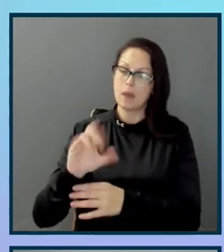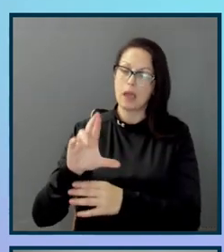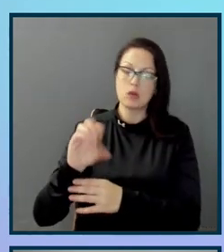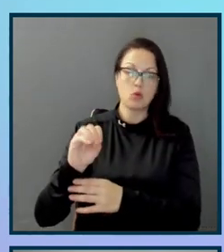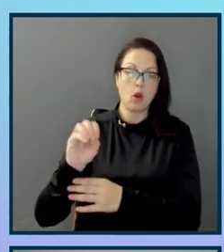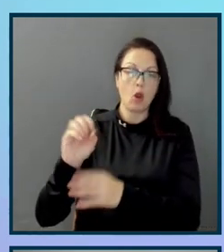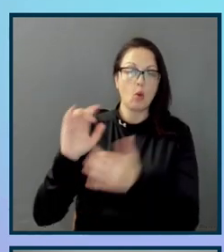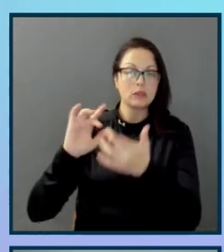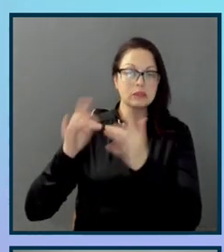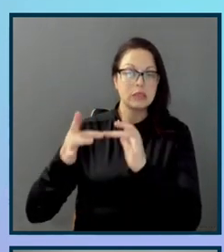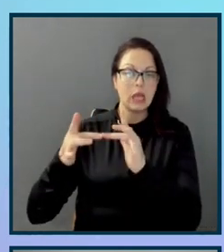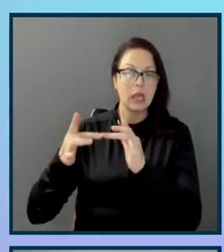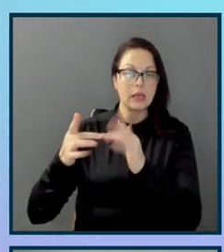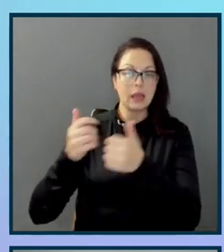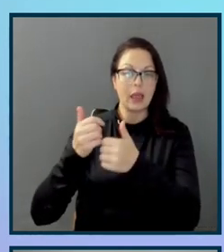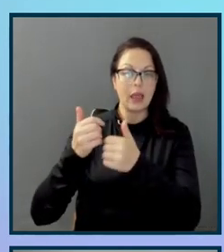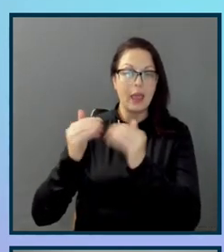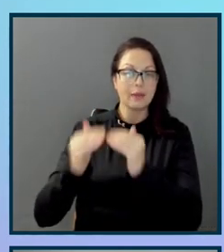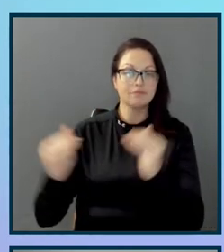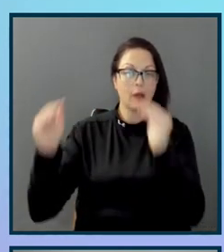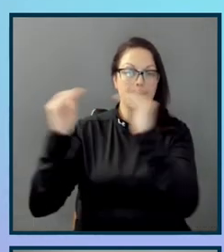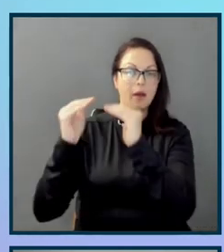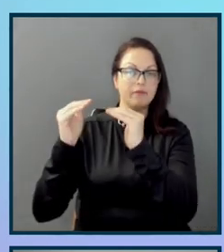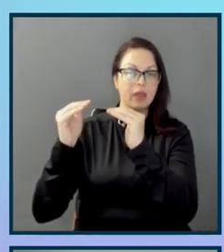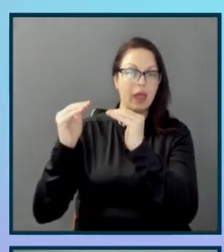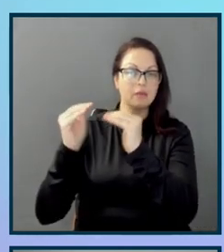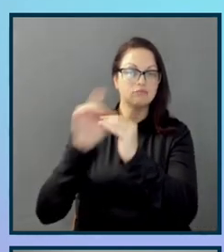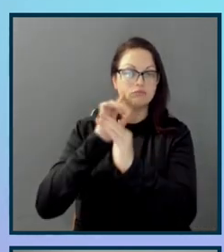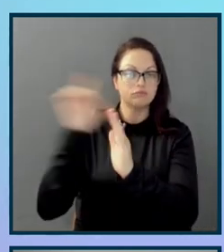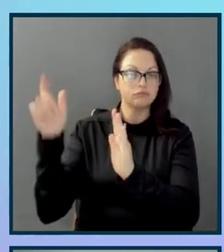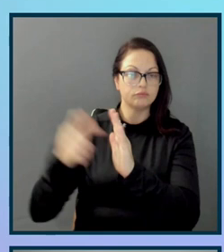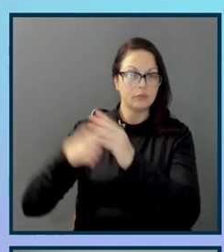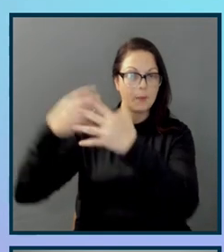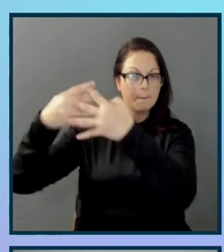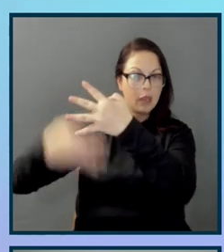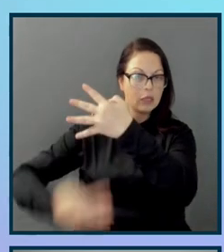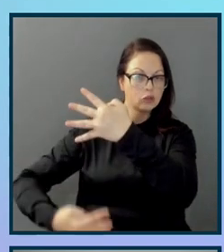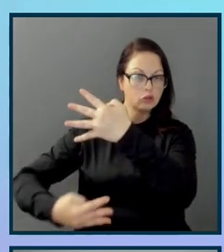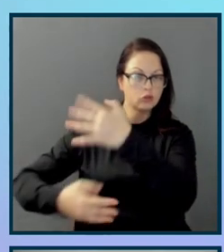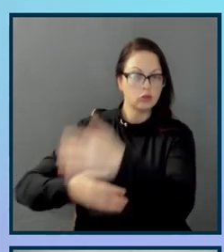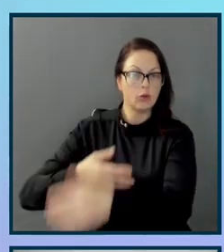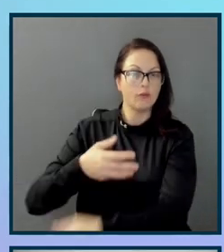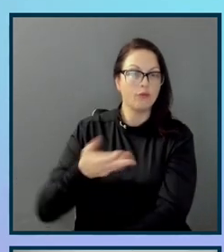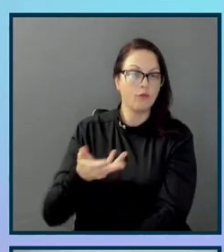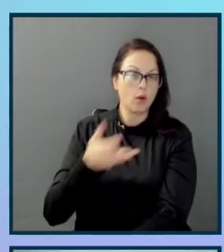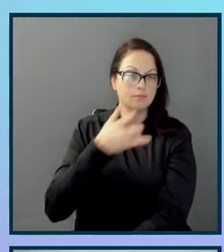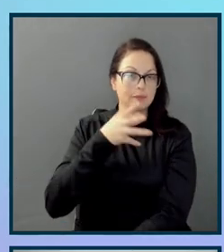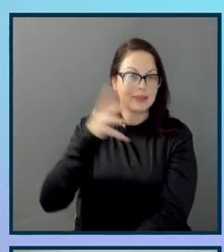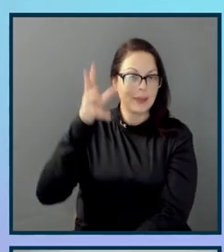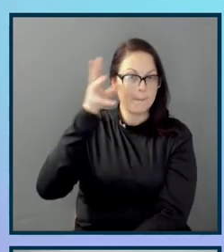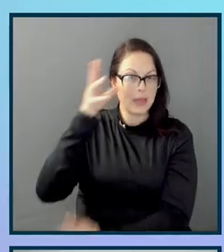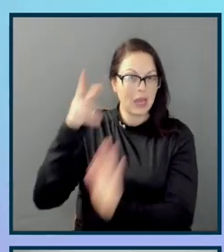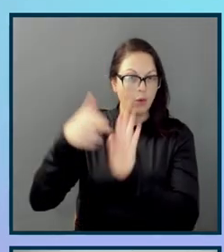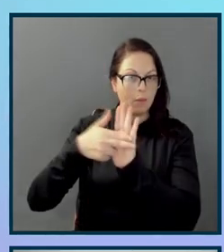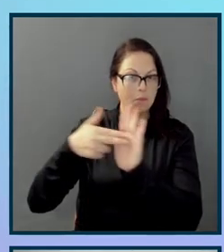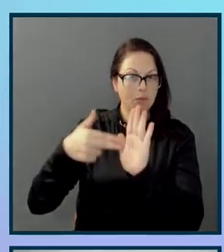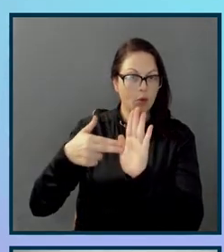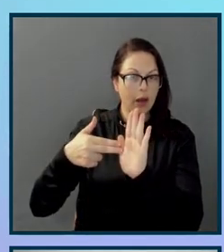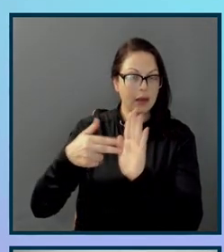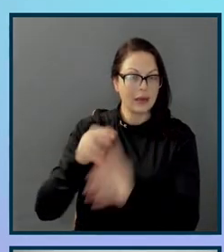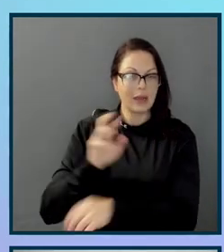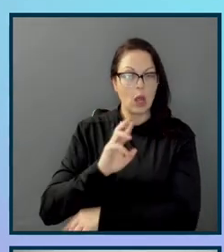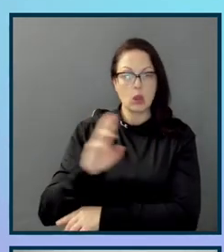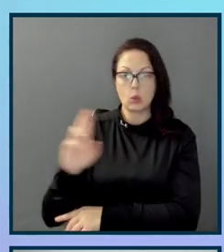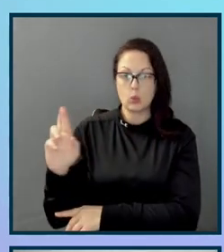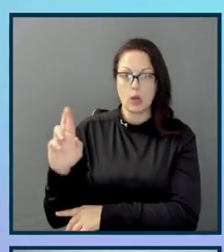then above that, you can see the menu for the parent site, the parent brand. And on the right hand side, you